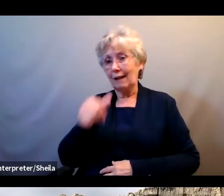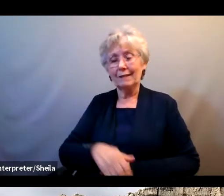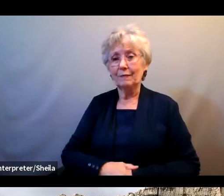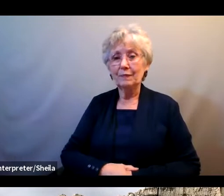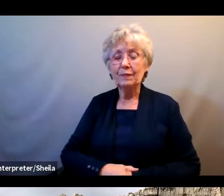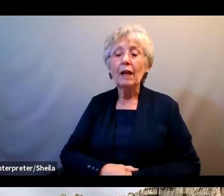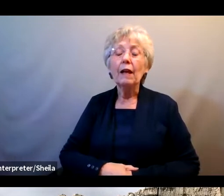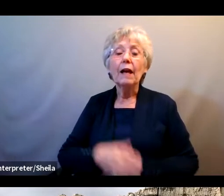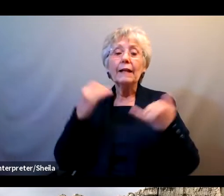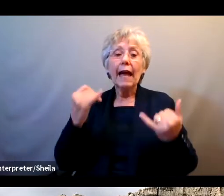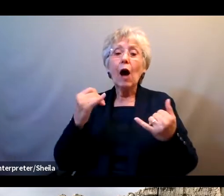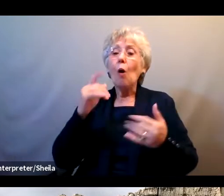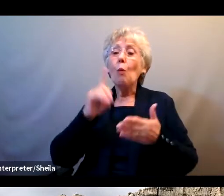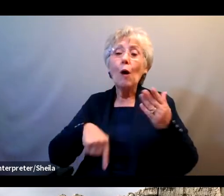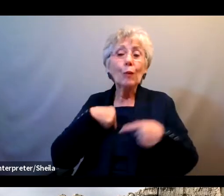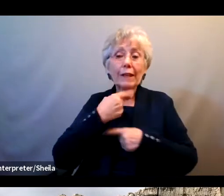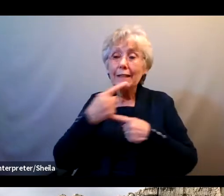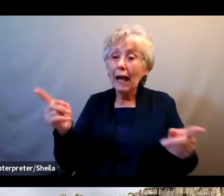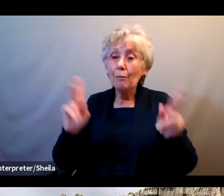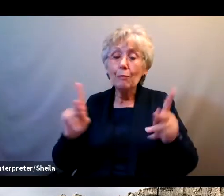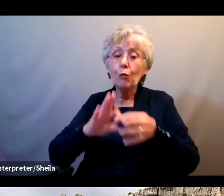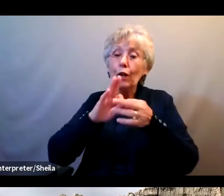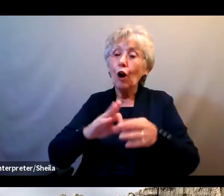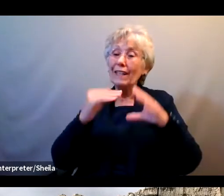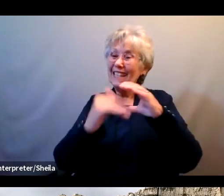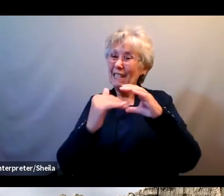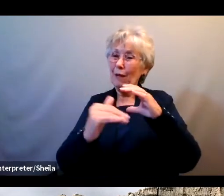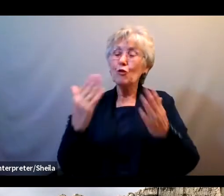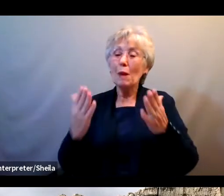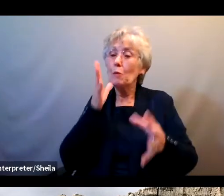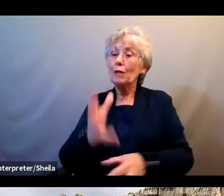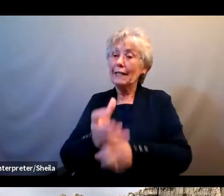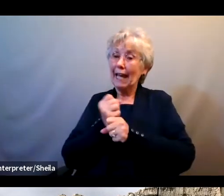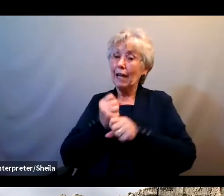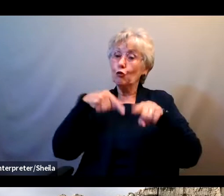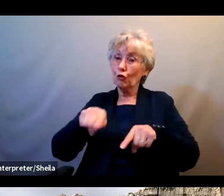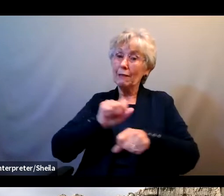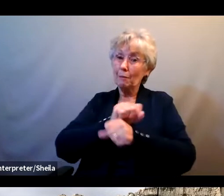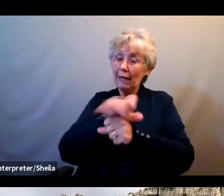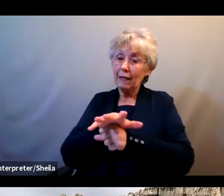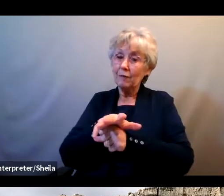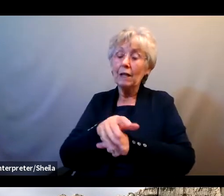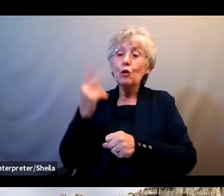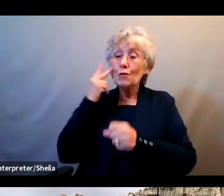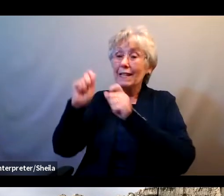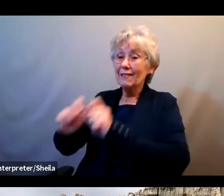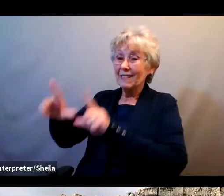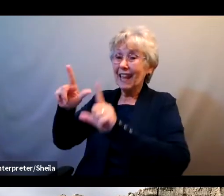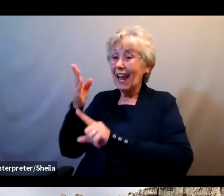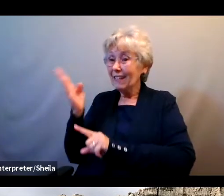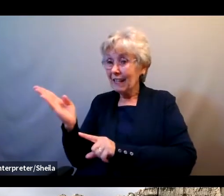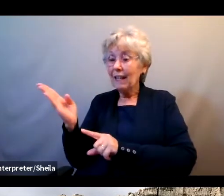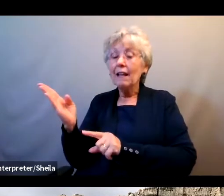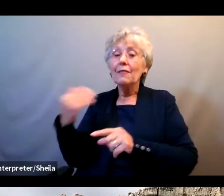Here's what we tell people about emails you might get during the pandemic. On this slide, we have a graphic of a laptop.